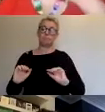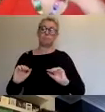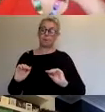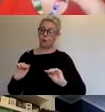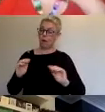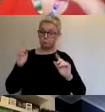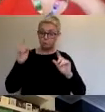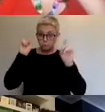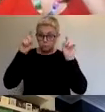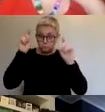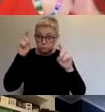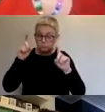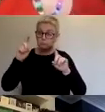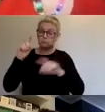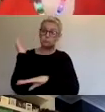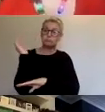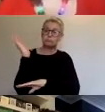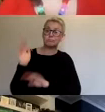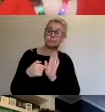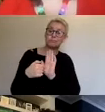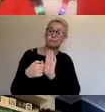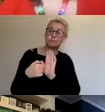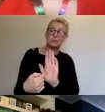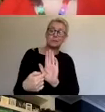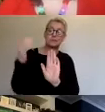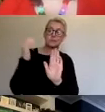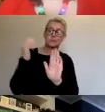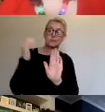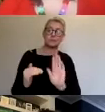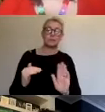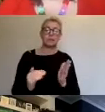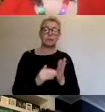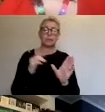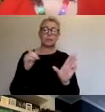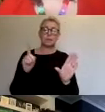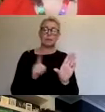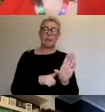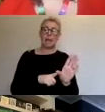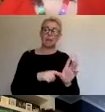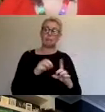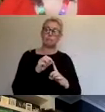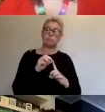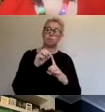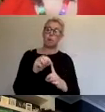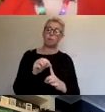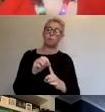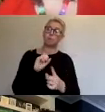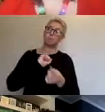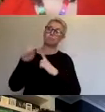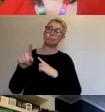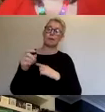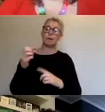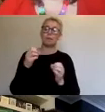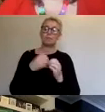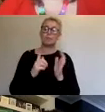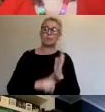options for what we could make. In May, we sent the proposal to the Bristol and Bath dish to R&D, who